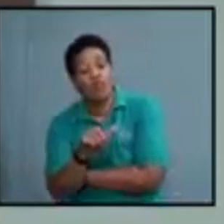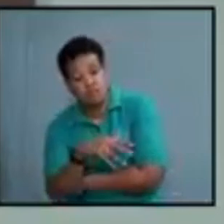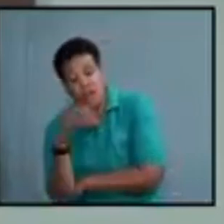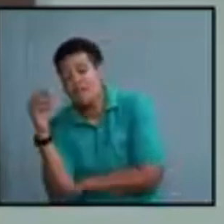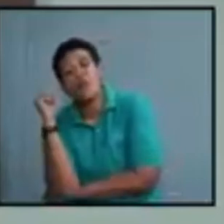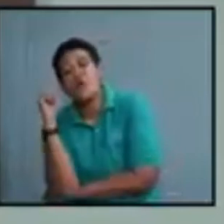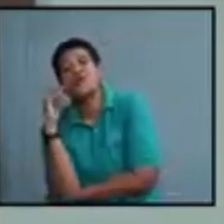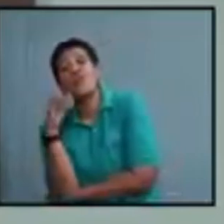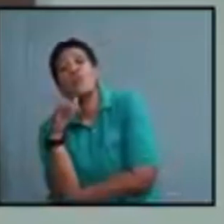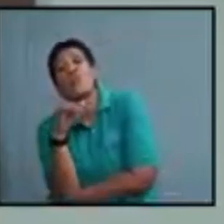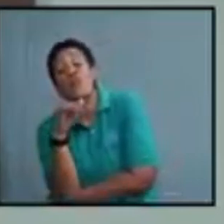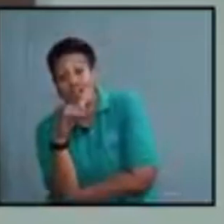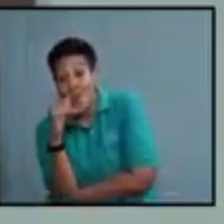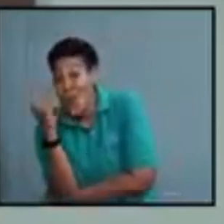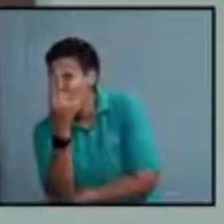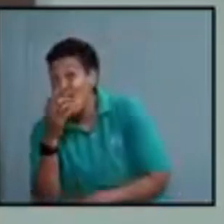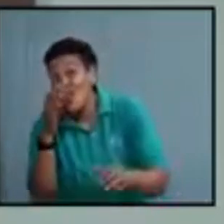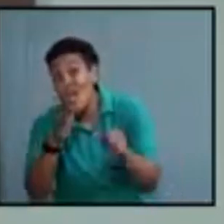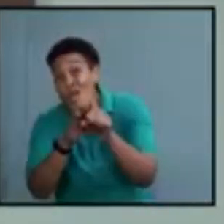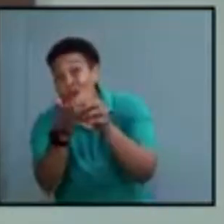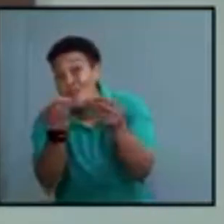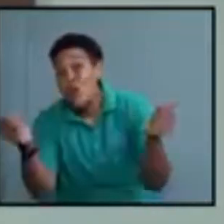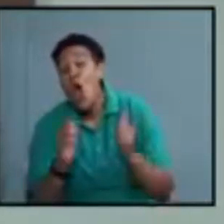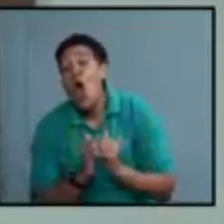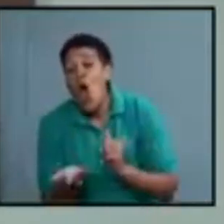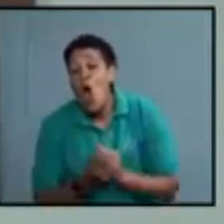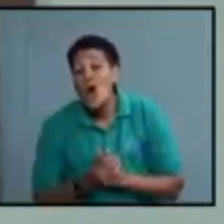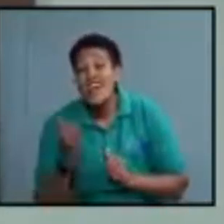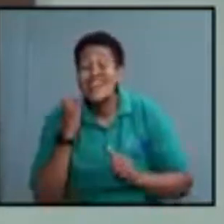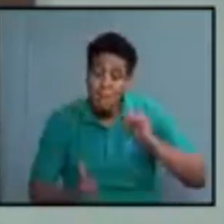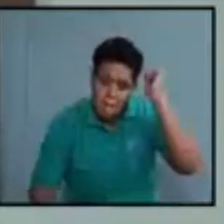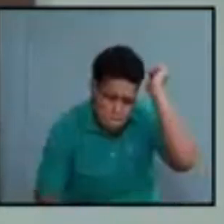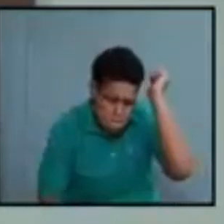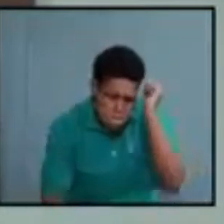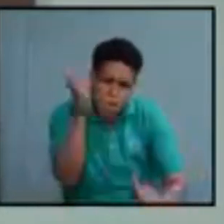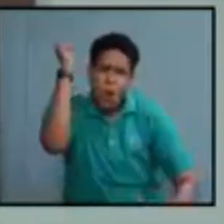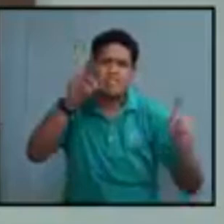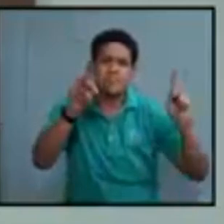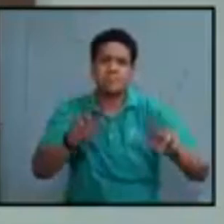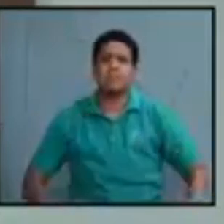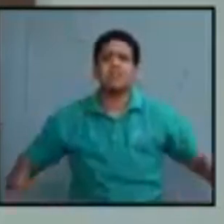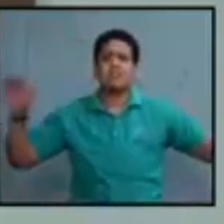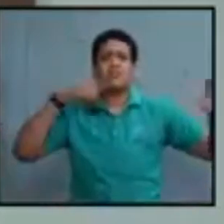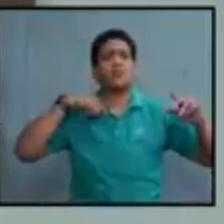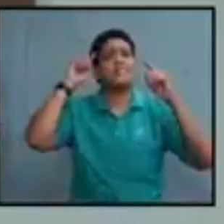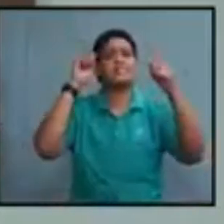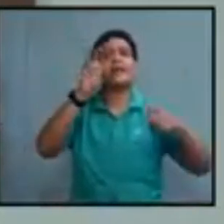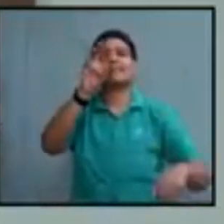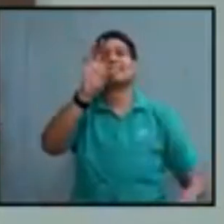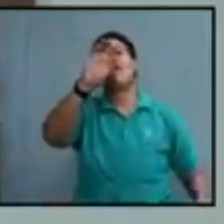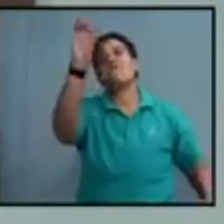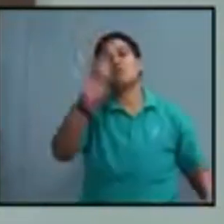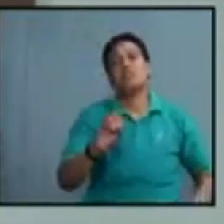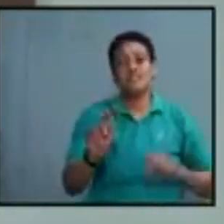the only way that it will go away is if a large percentage of the population, we are targeting 65 percent,